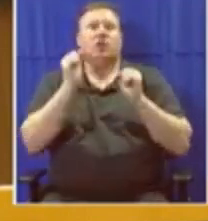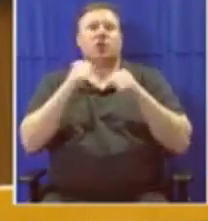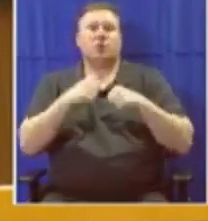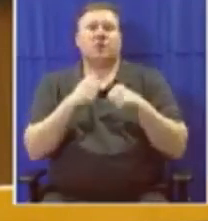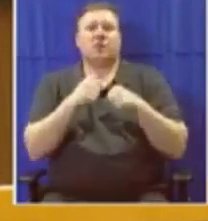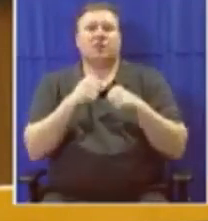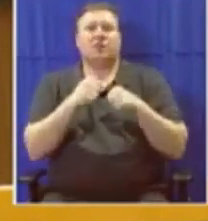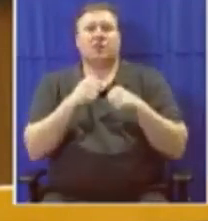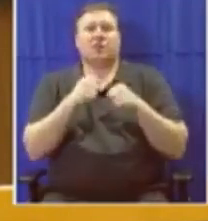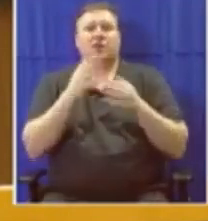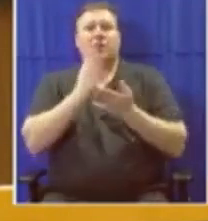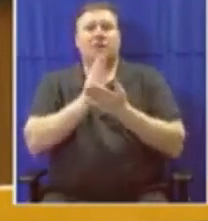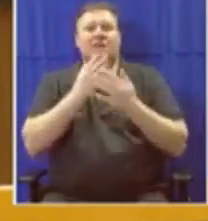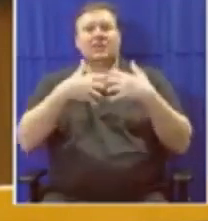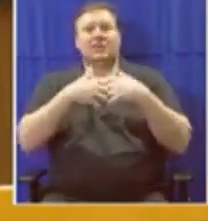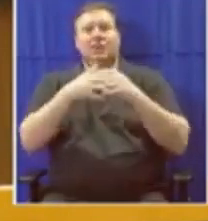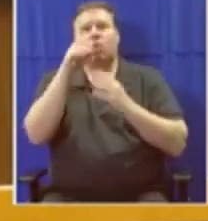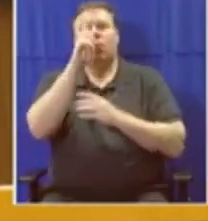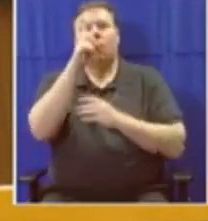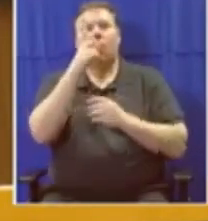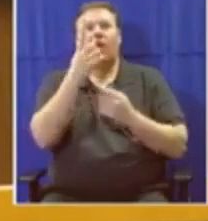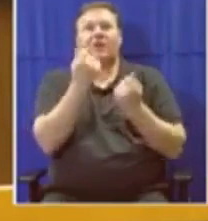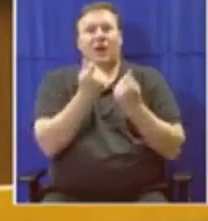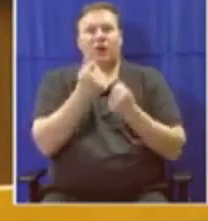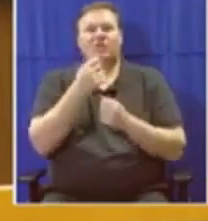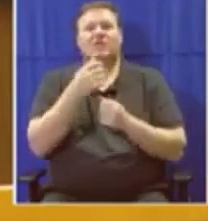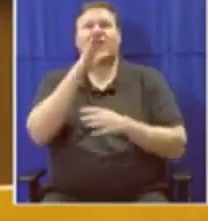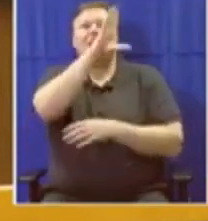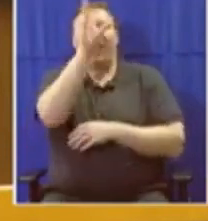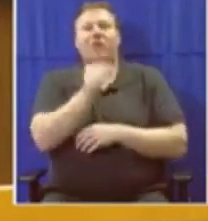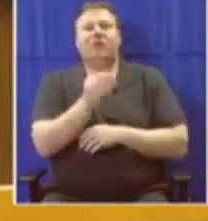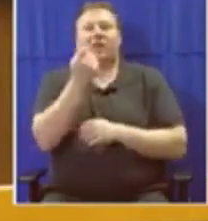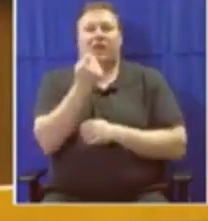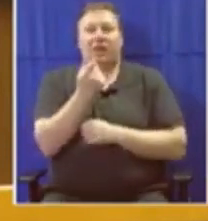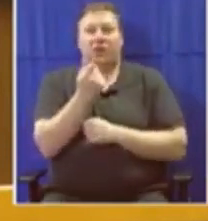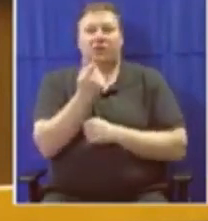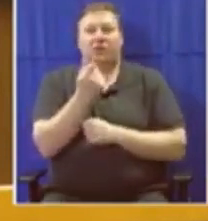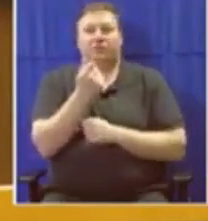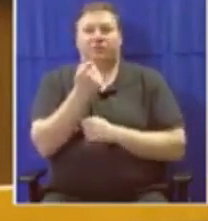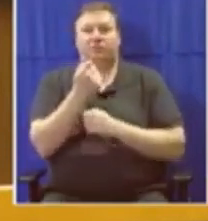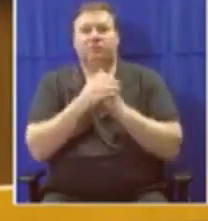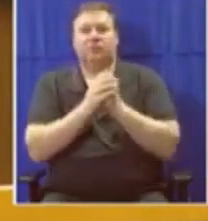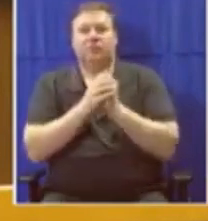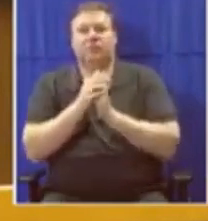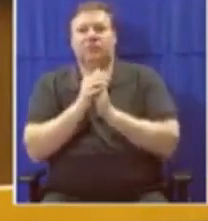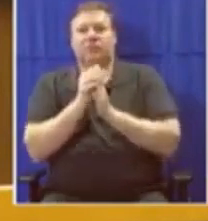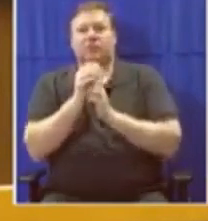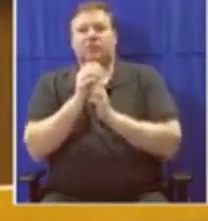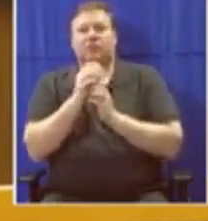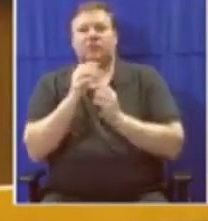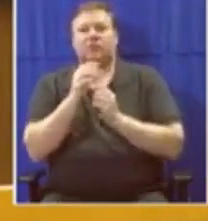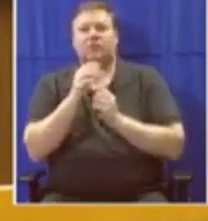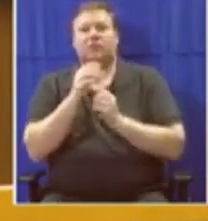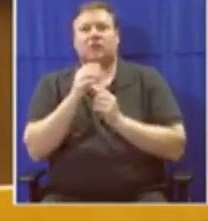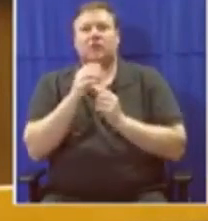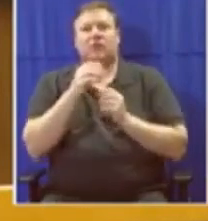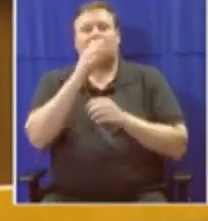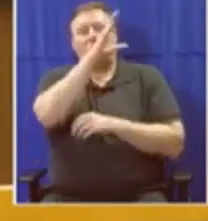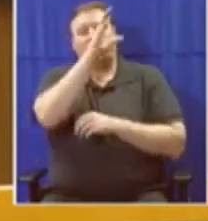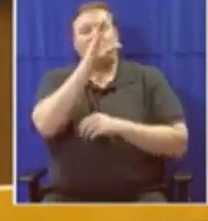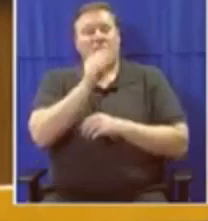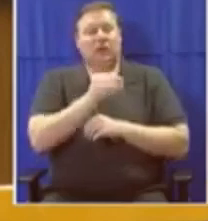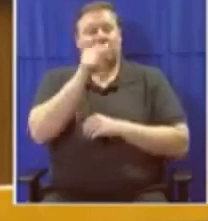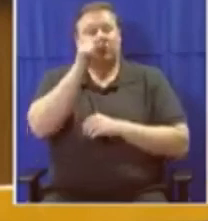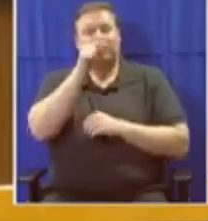establish one currency, an African currency. Lastly, we must begin to regulate as a continent goods that come to